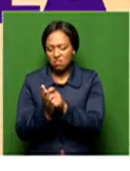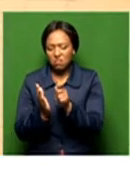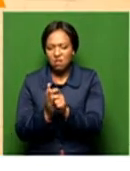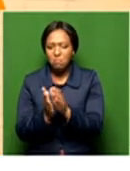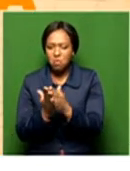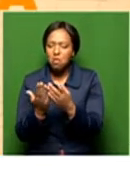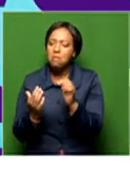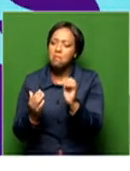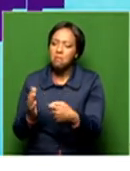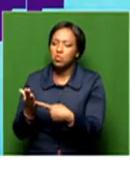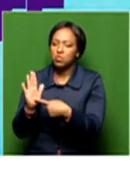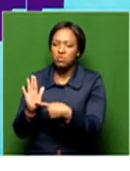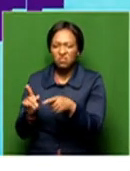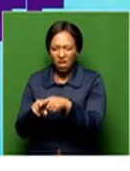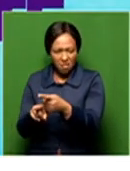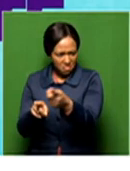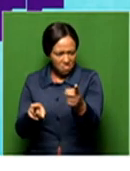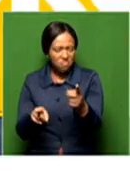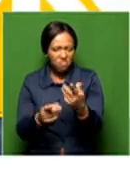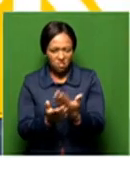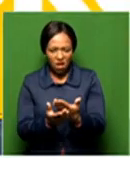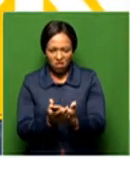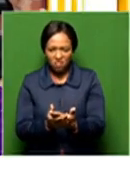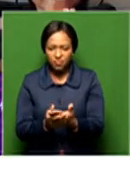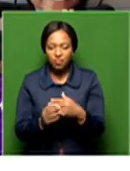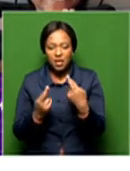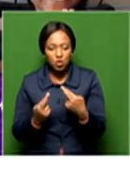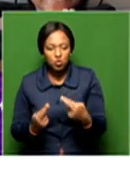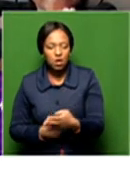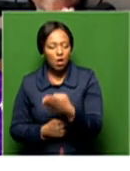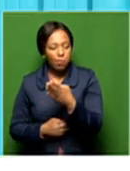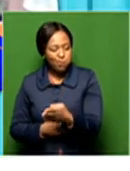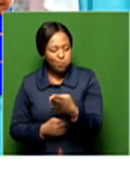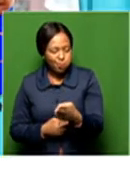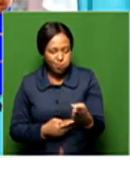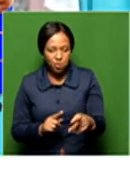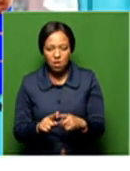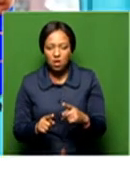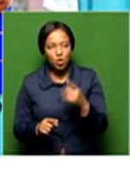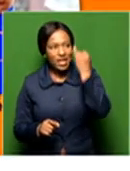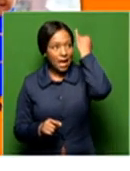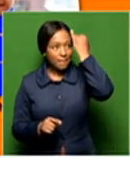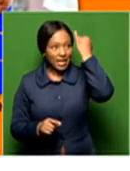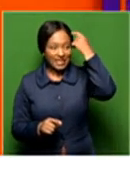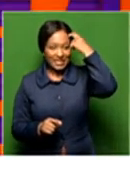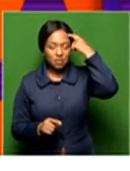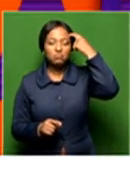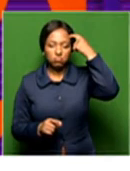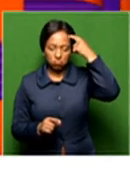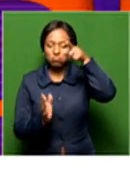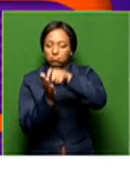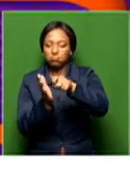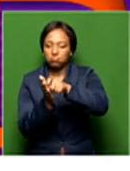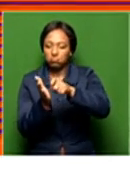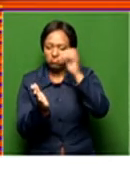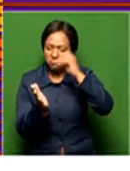shows them that they too can be able to. So all the resources that they've got, they've got the imagination already. All they need to do is really